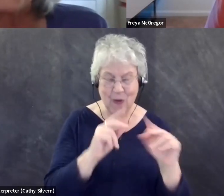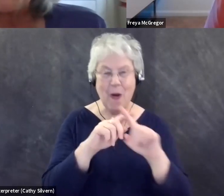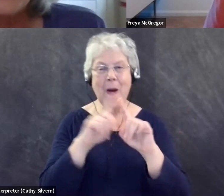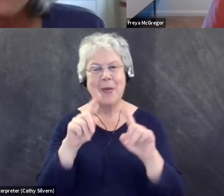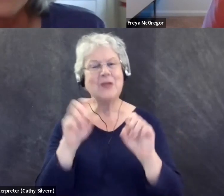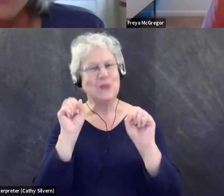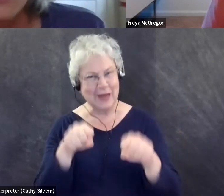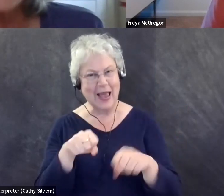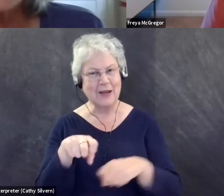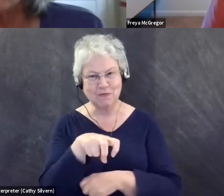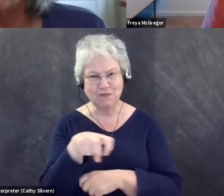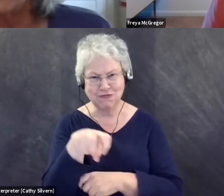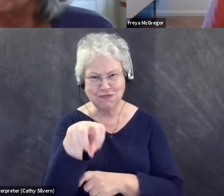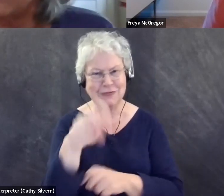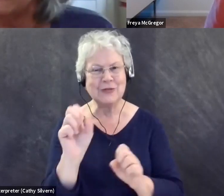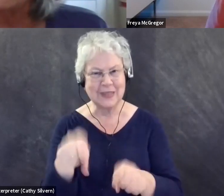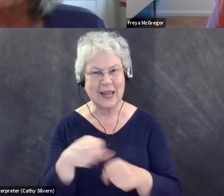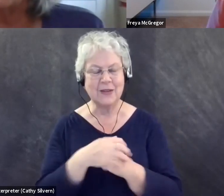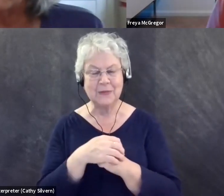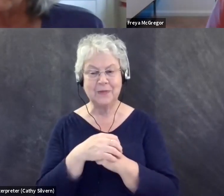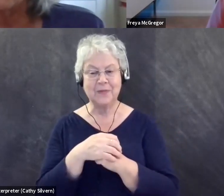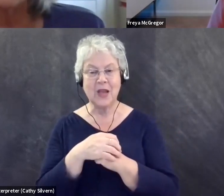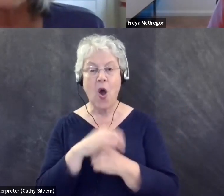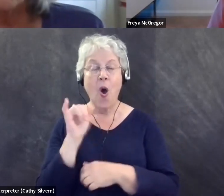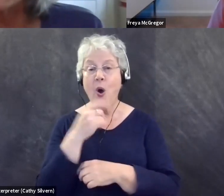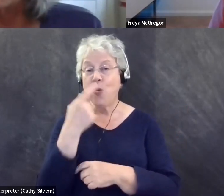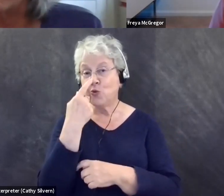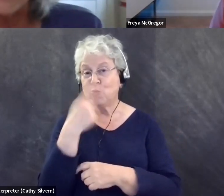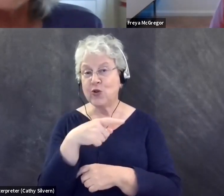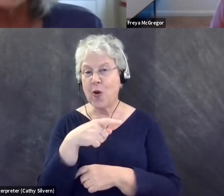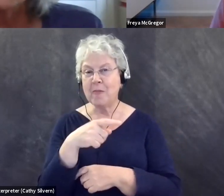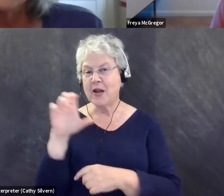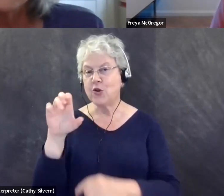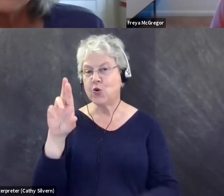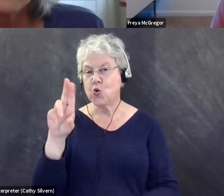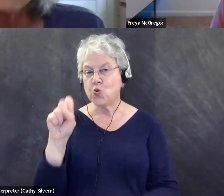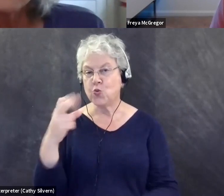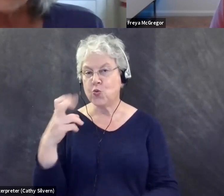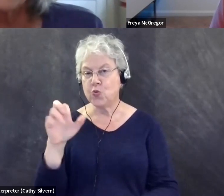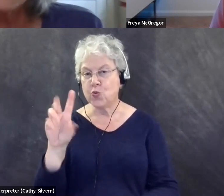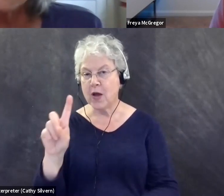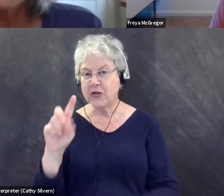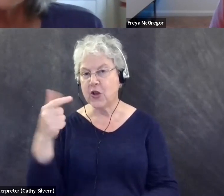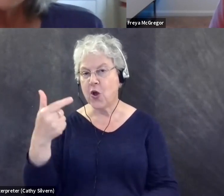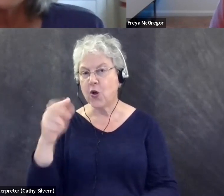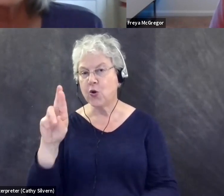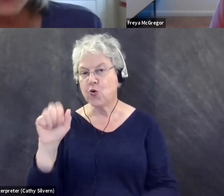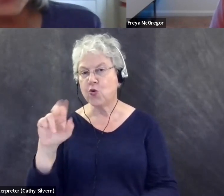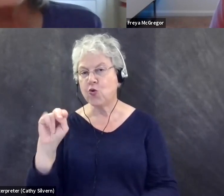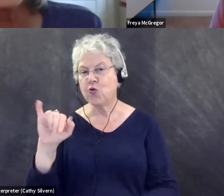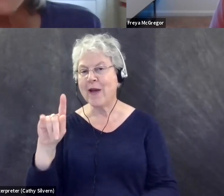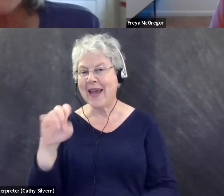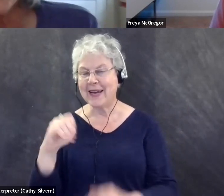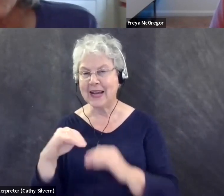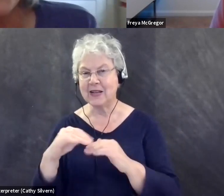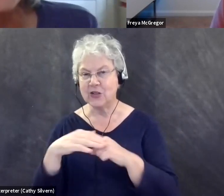manageable. I also don't mind what they call a crushed granite surfaces as